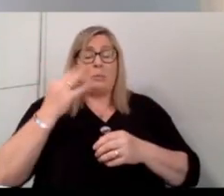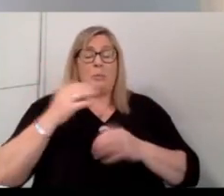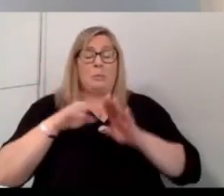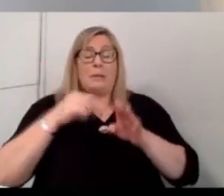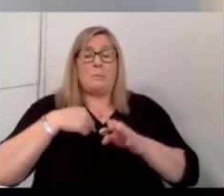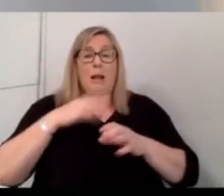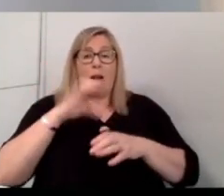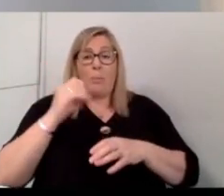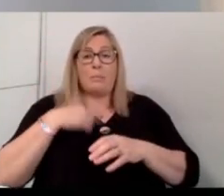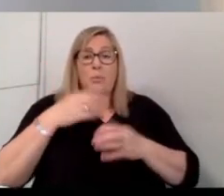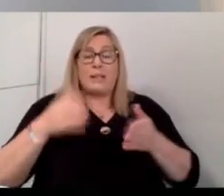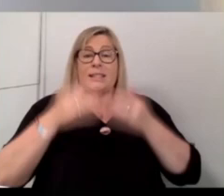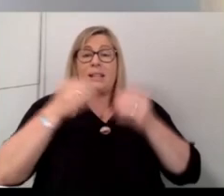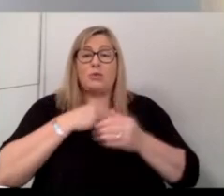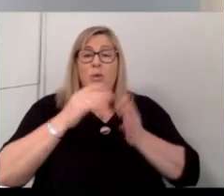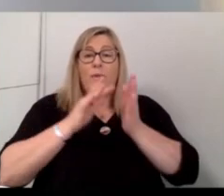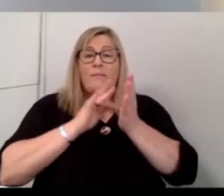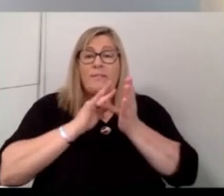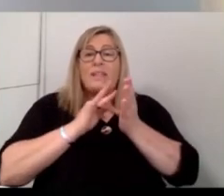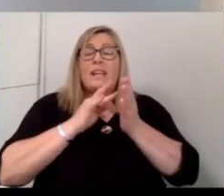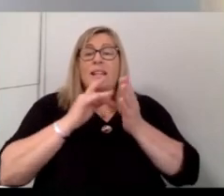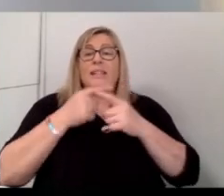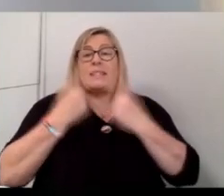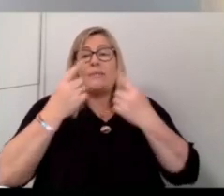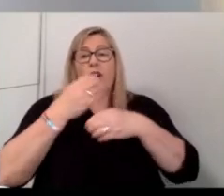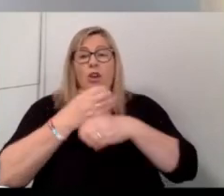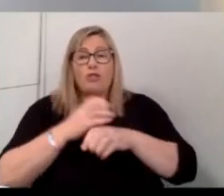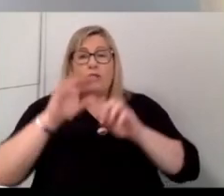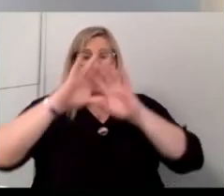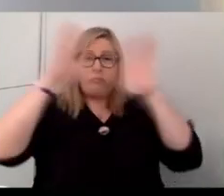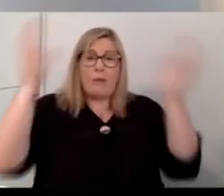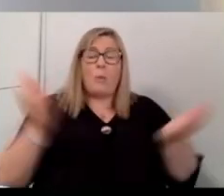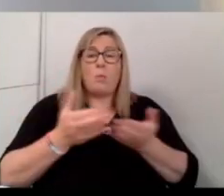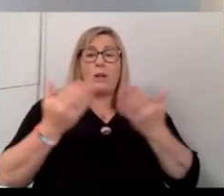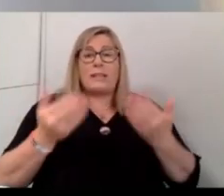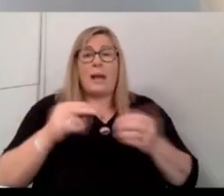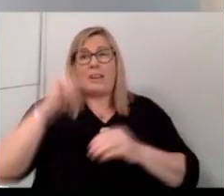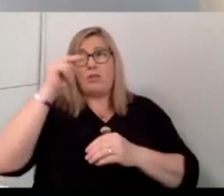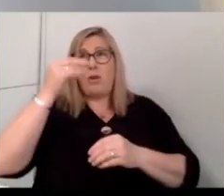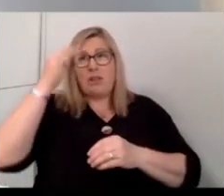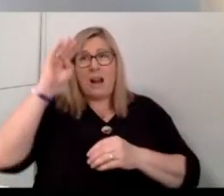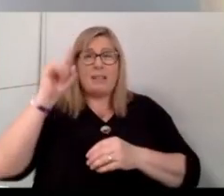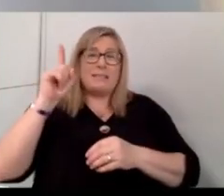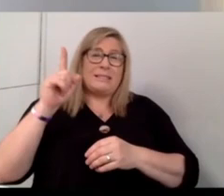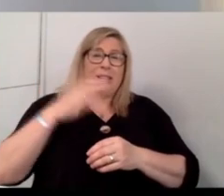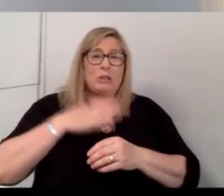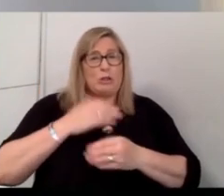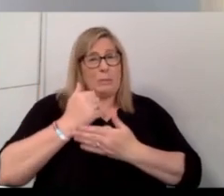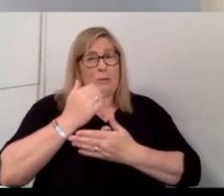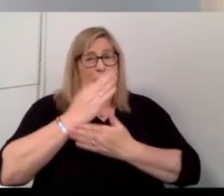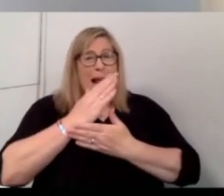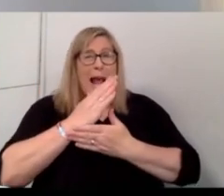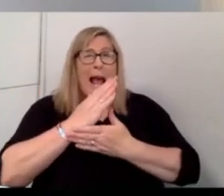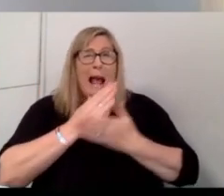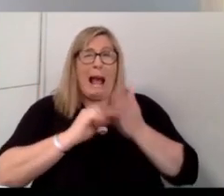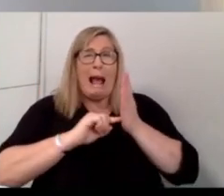sell to 15 countries around the world now, and Northern Ireland, they really only hold up to about half a percent, I'd